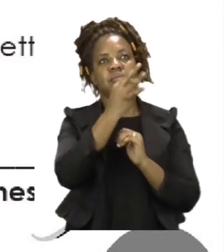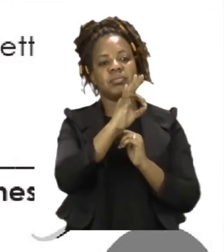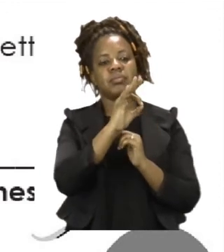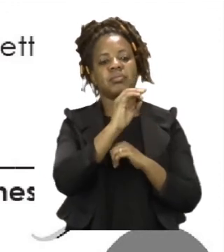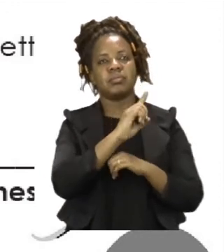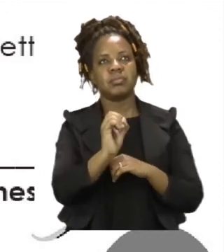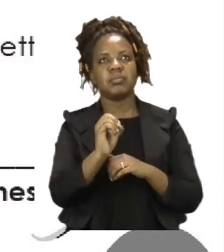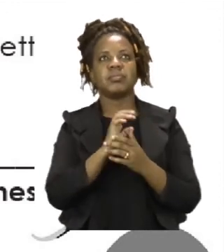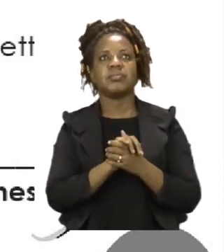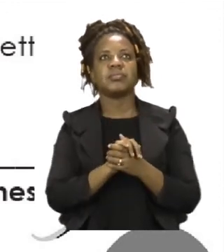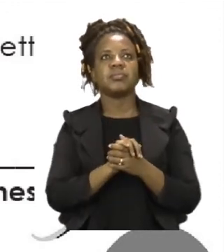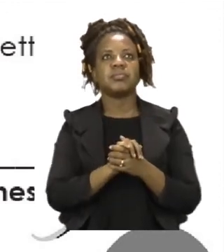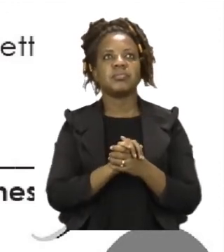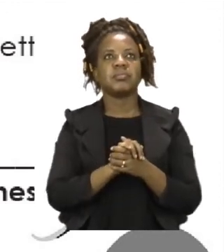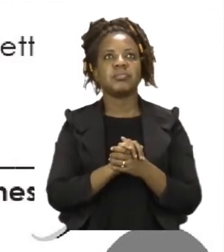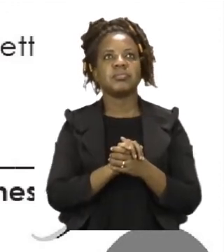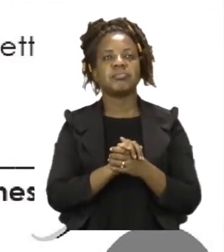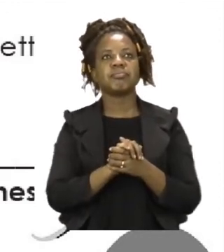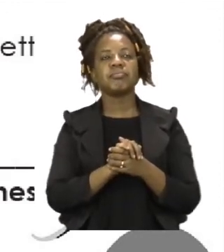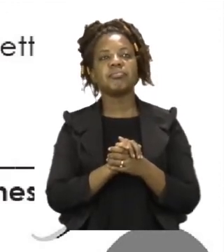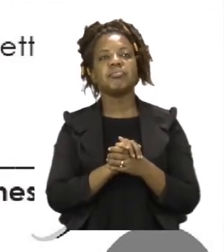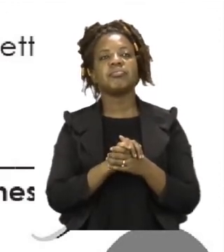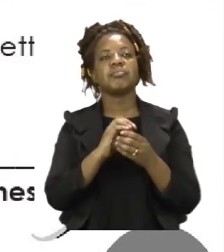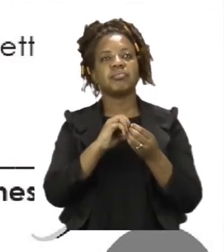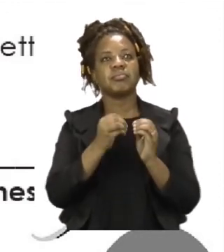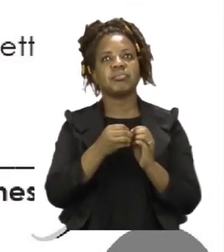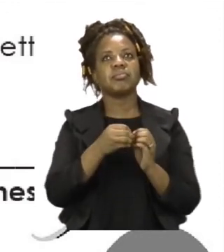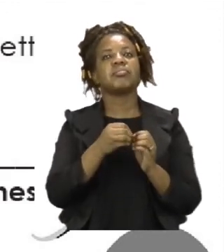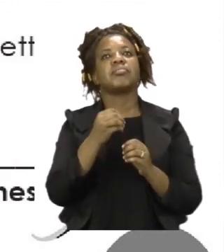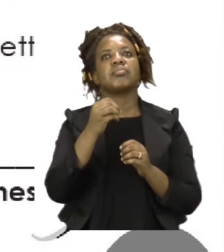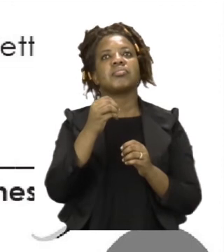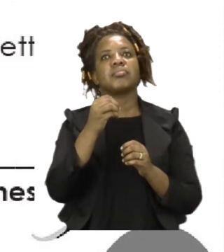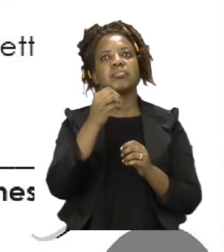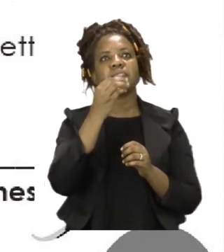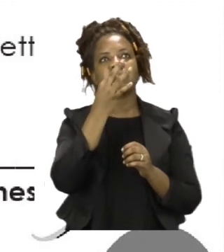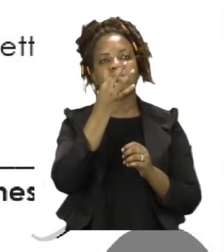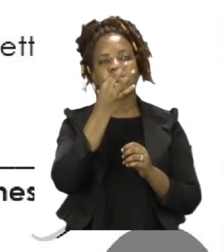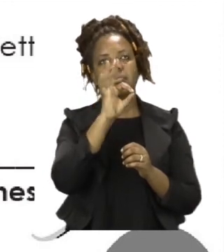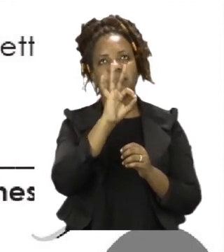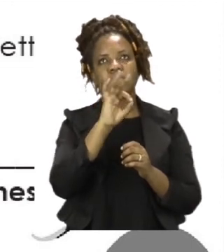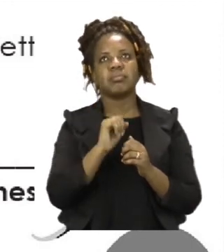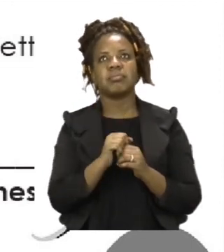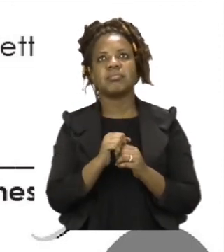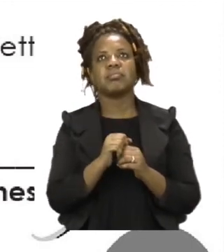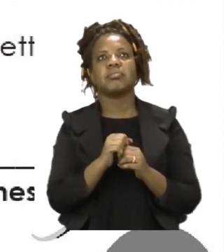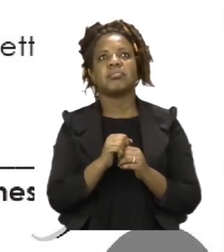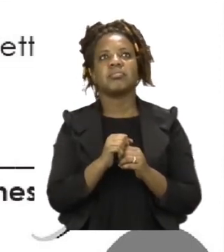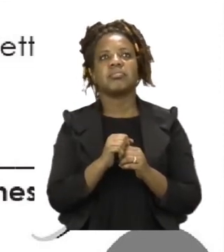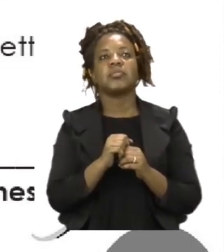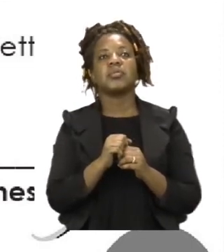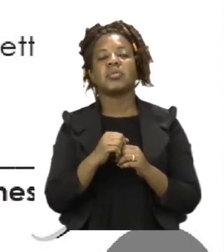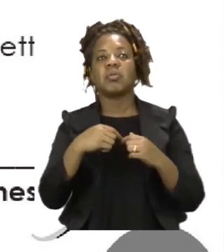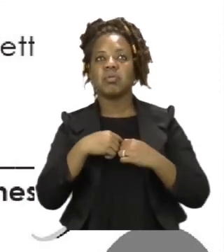read them together. We saw five dash at the petting zoo.